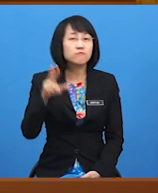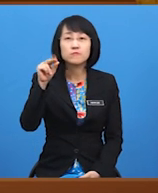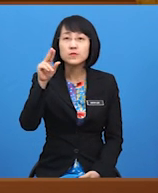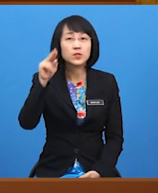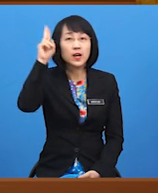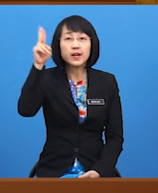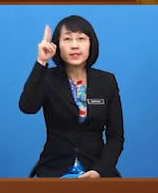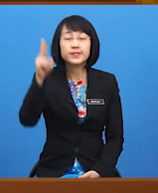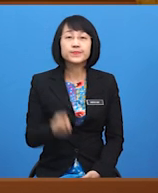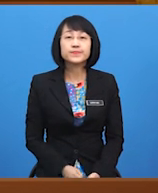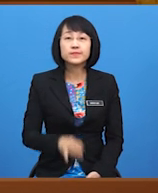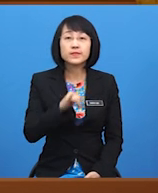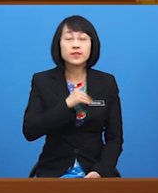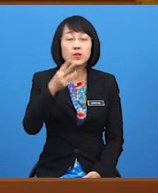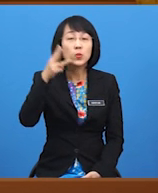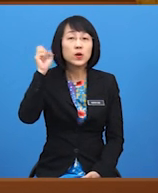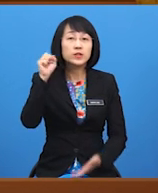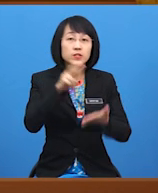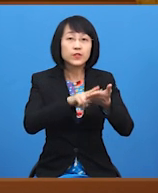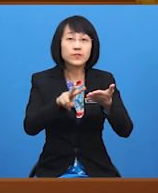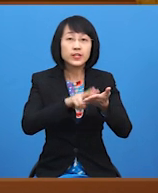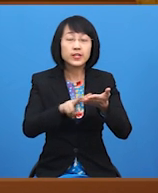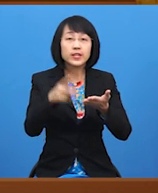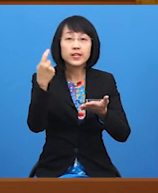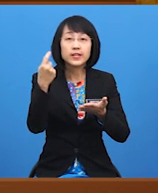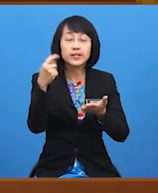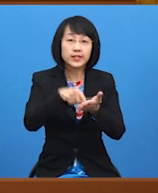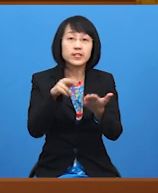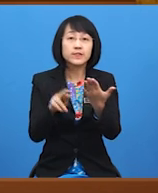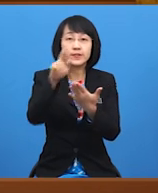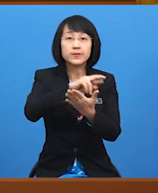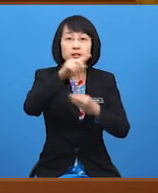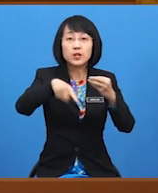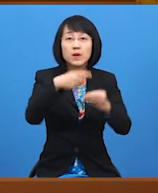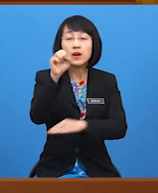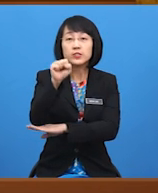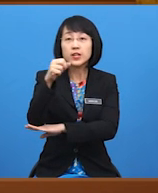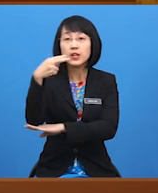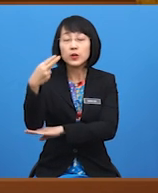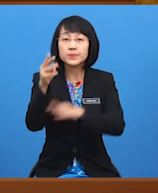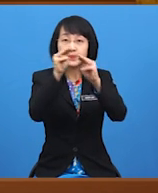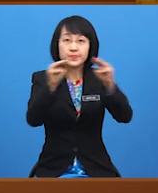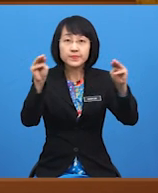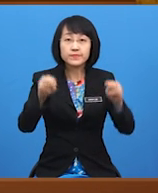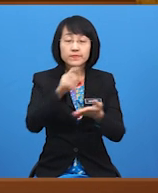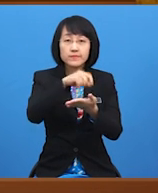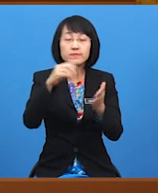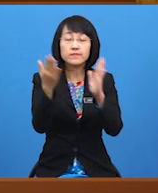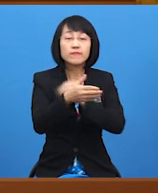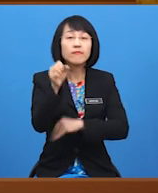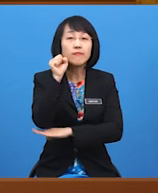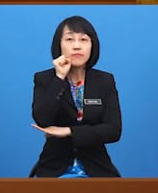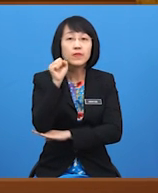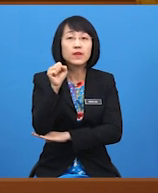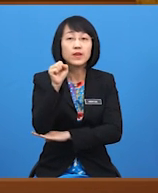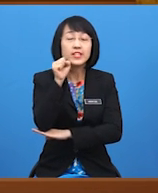Uncle, I was reading this review about Sherlock Holmes Museum, written by Sarah. She and